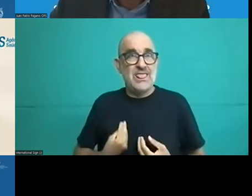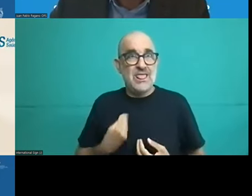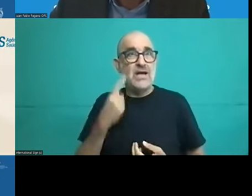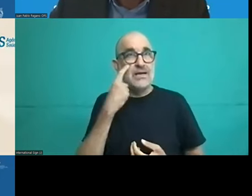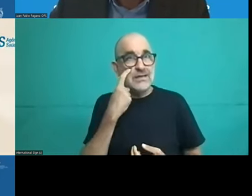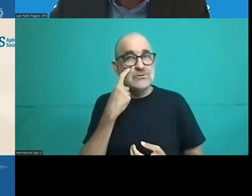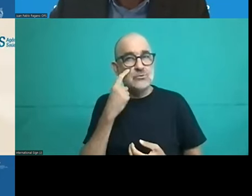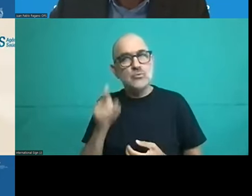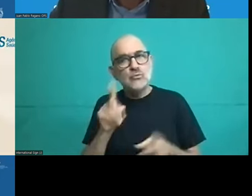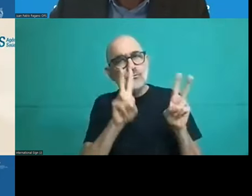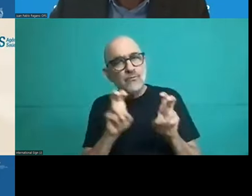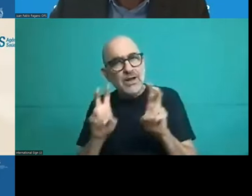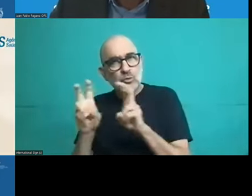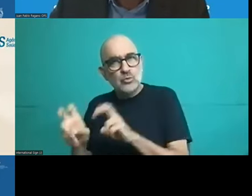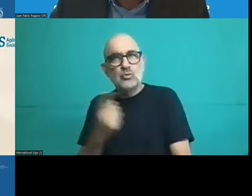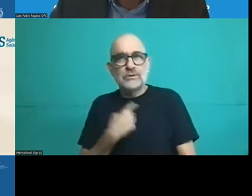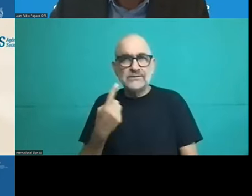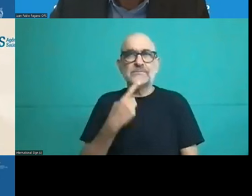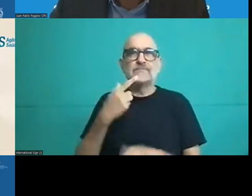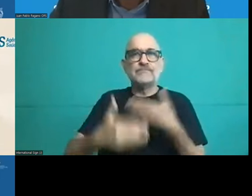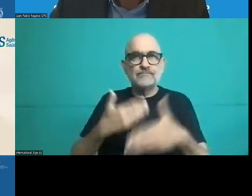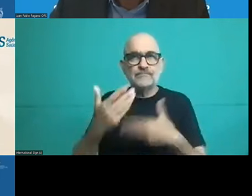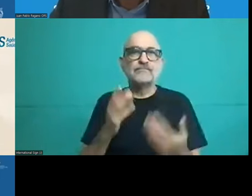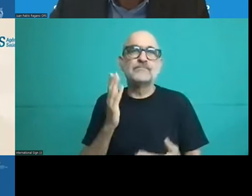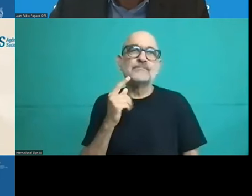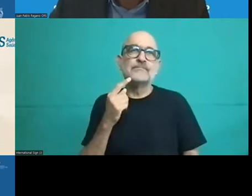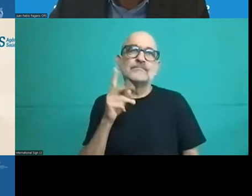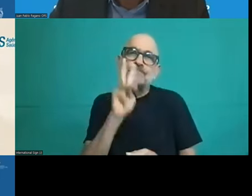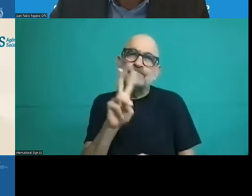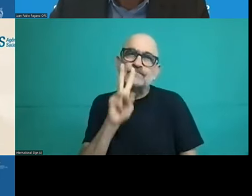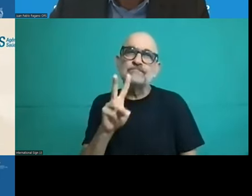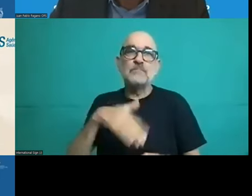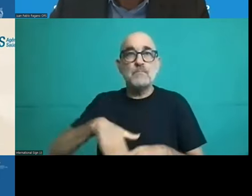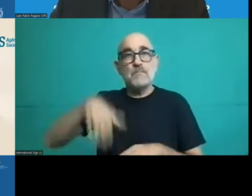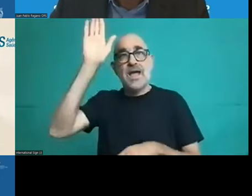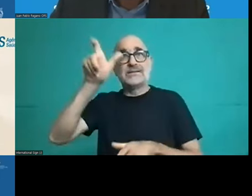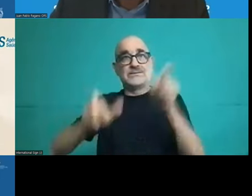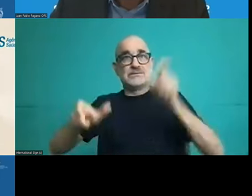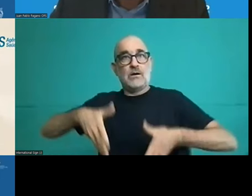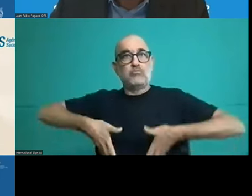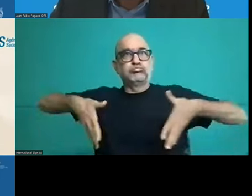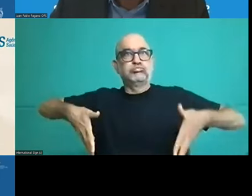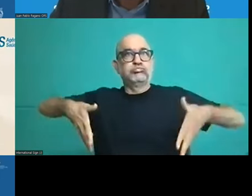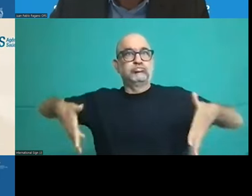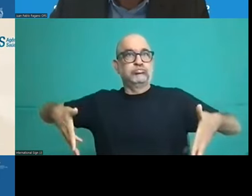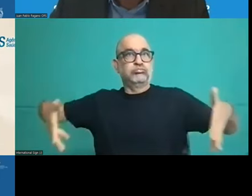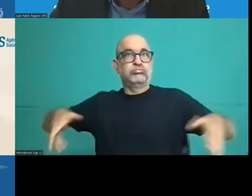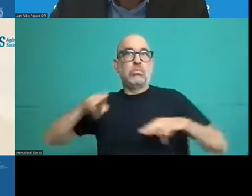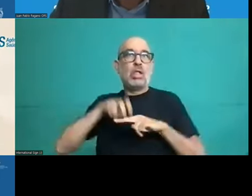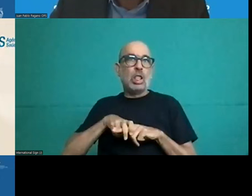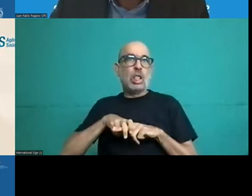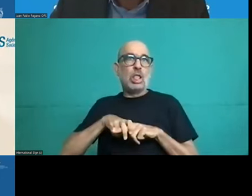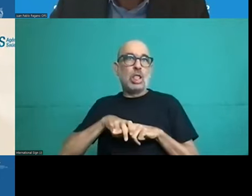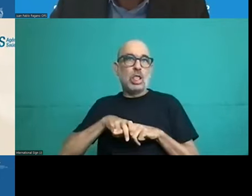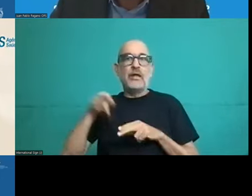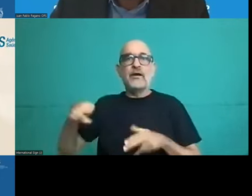segment of the population we is overweight it's sedentary and this runs into obesity and that